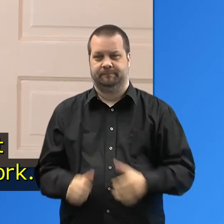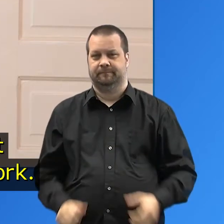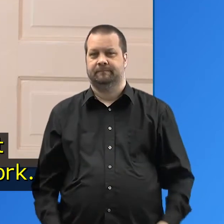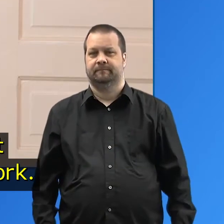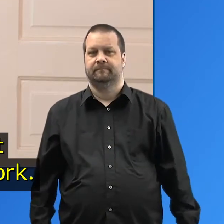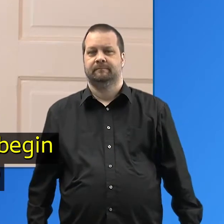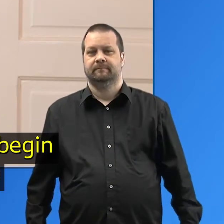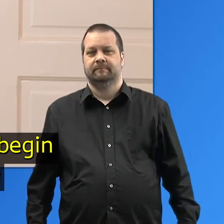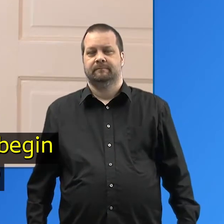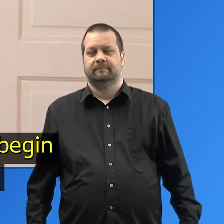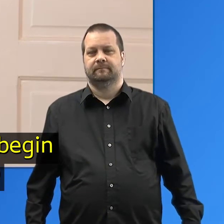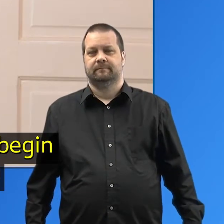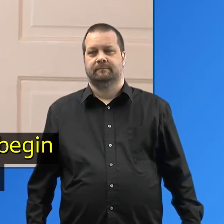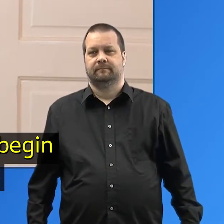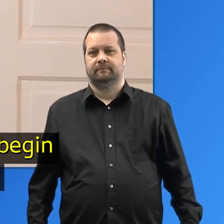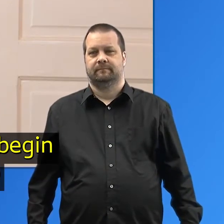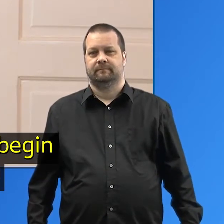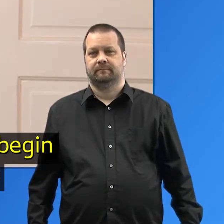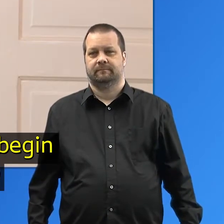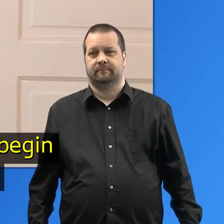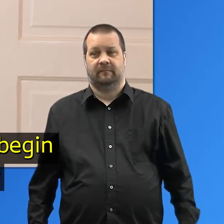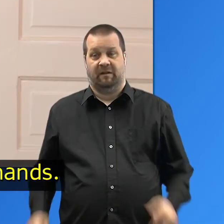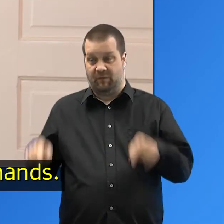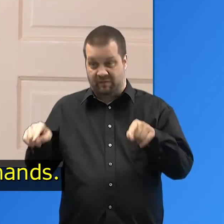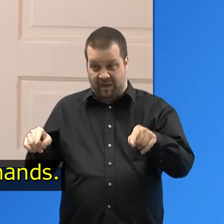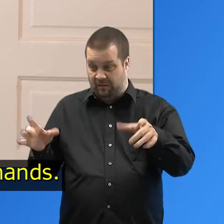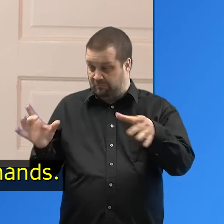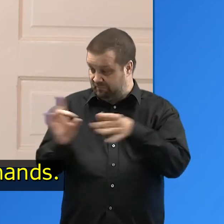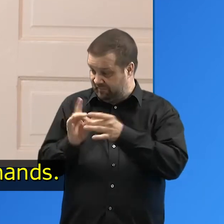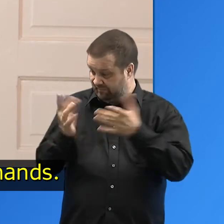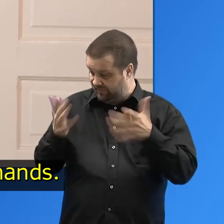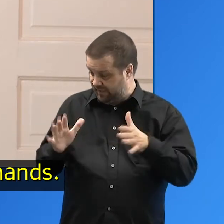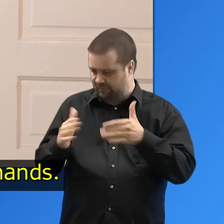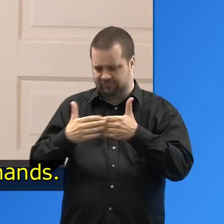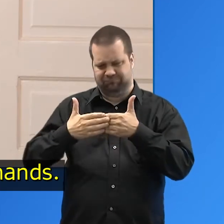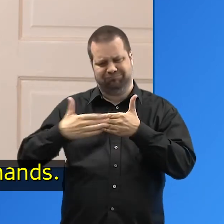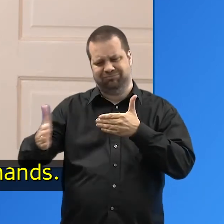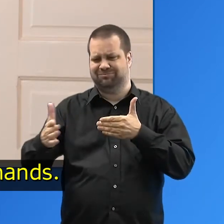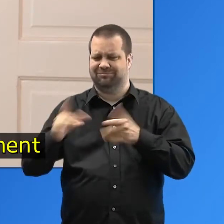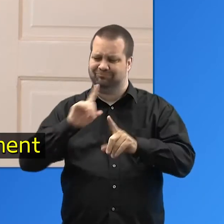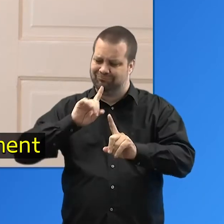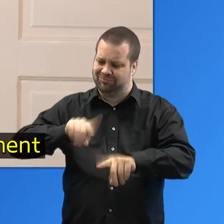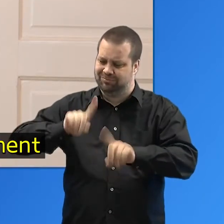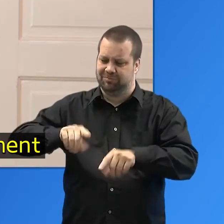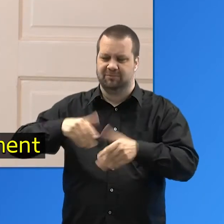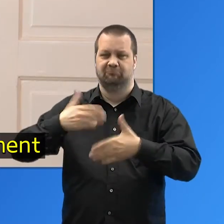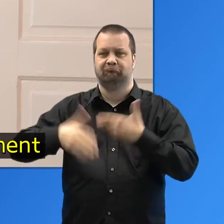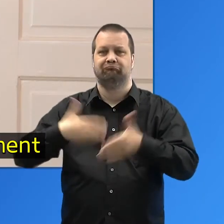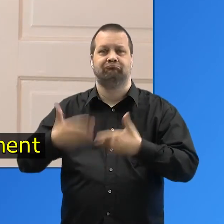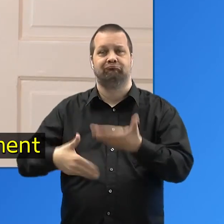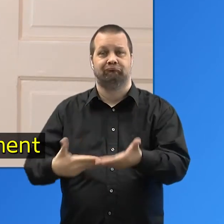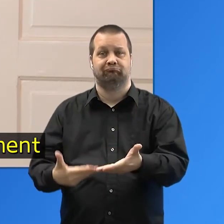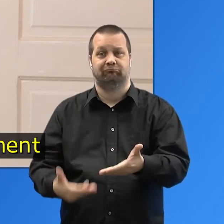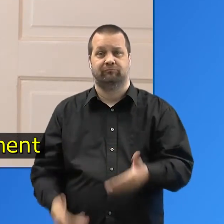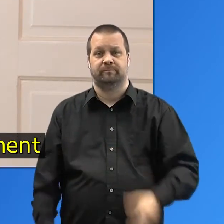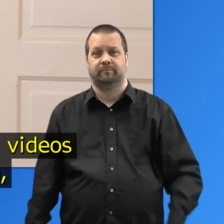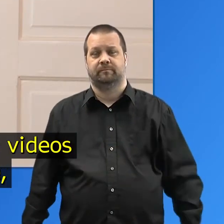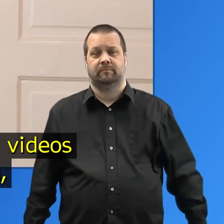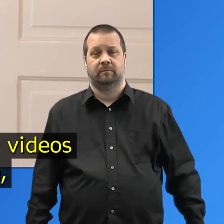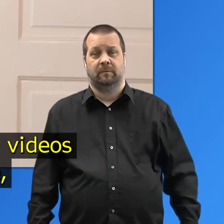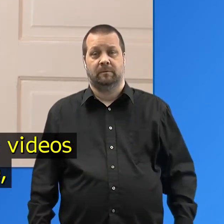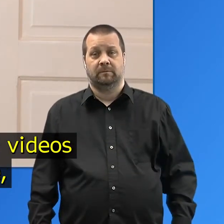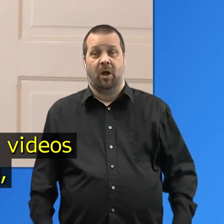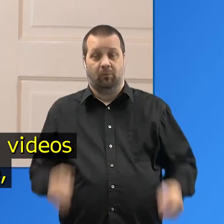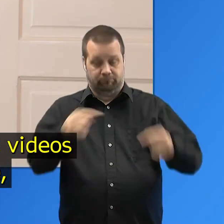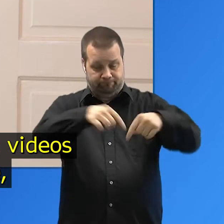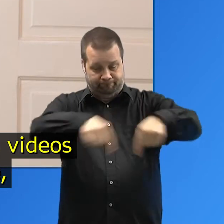-Fi network. From there, you can begin using your Echo by giving Alexa commands. Please leave a comment for us below